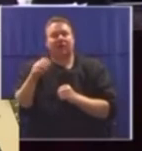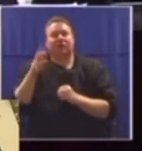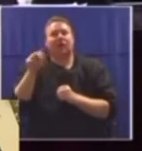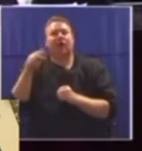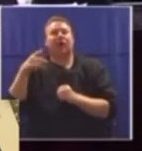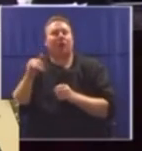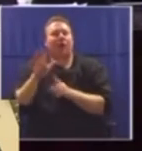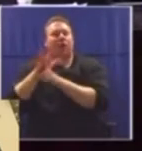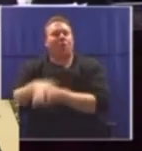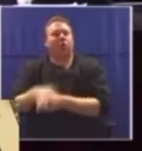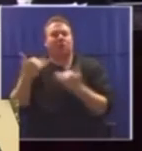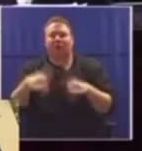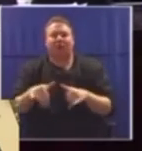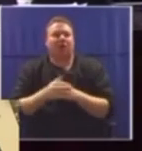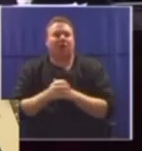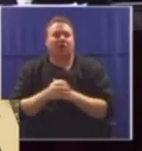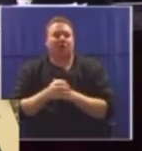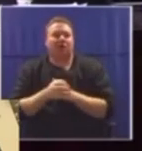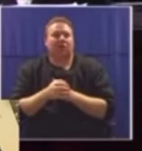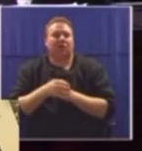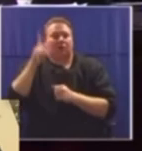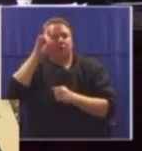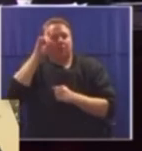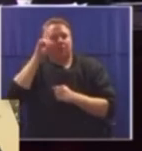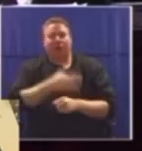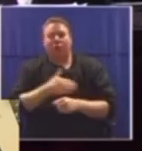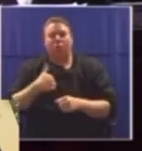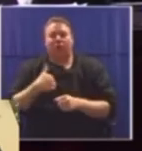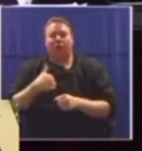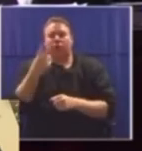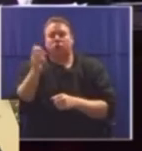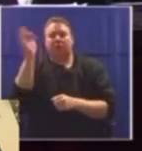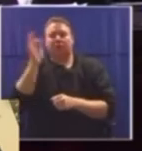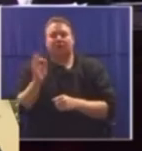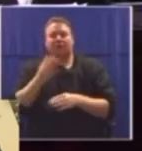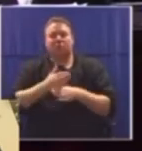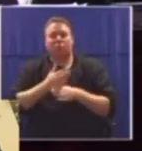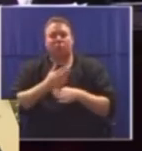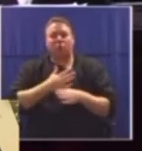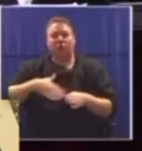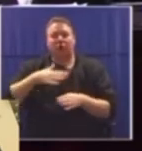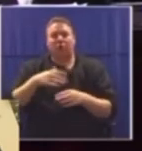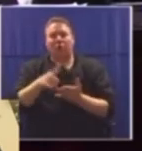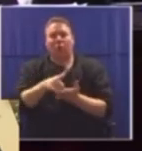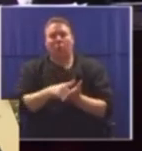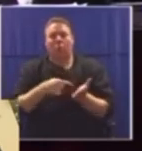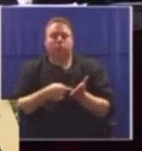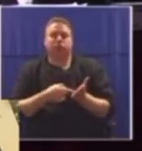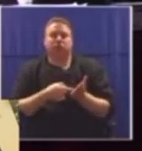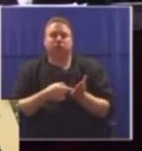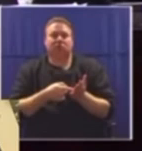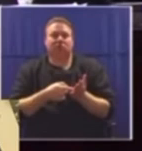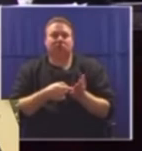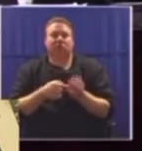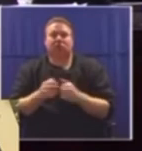a sense of discomfort in this parliament. Black female lawyers make up to 20% of the workforce in law, indicating a